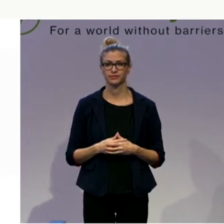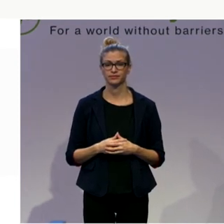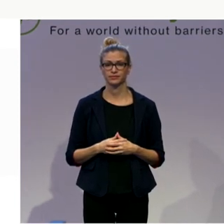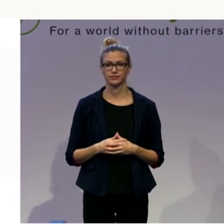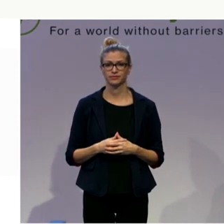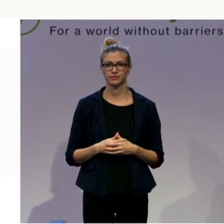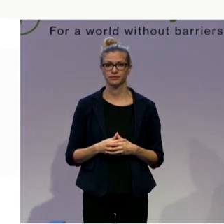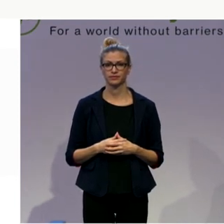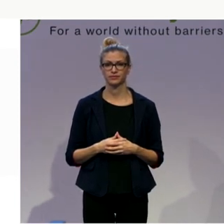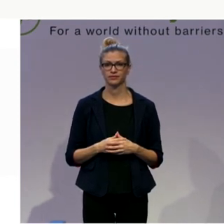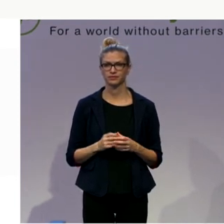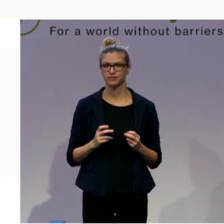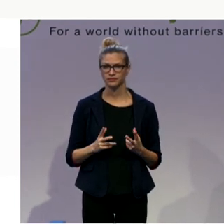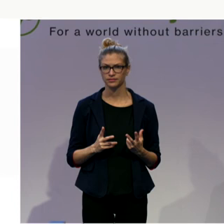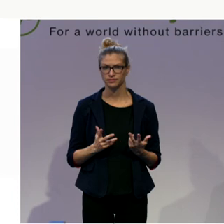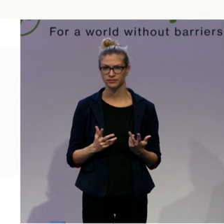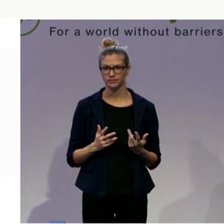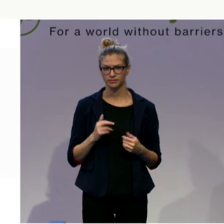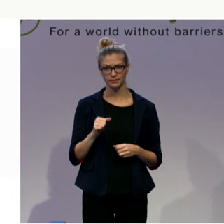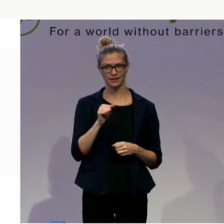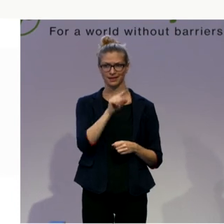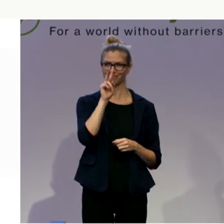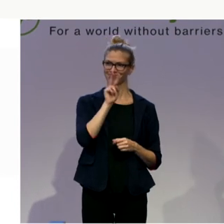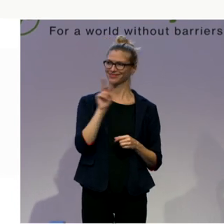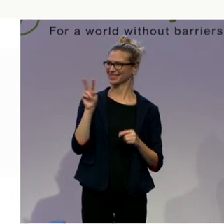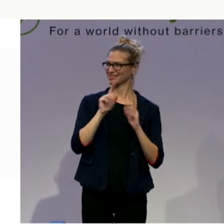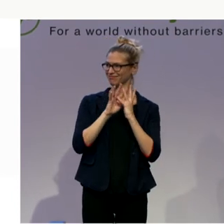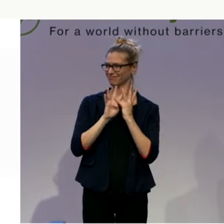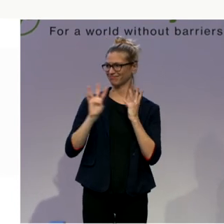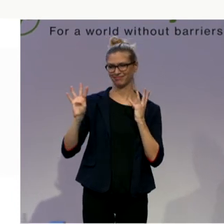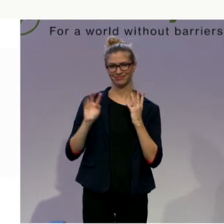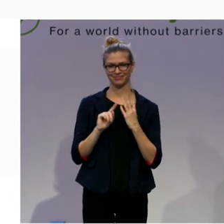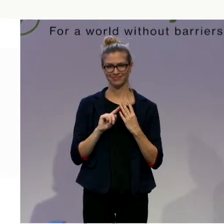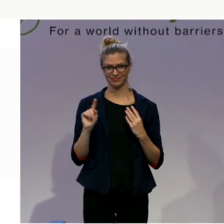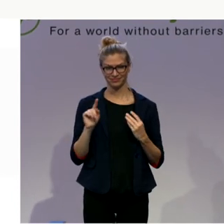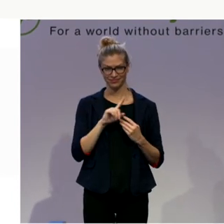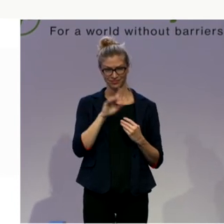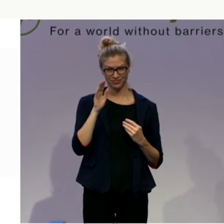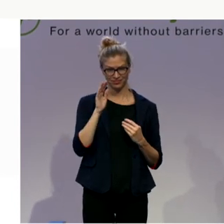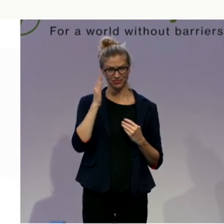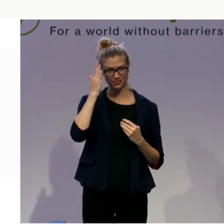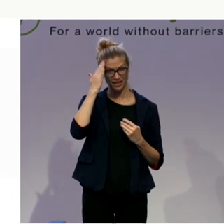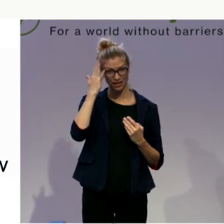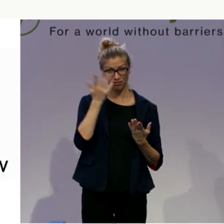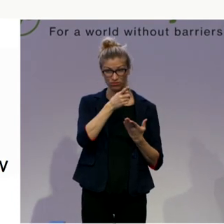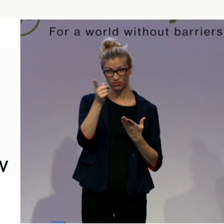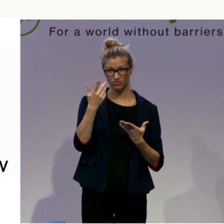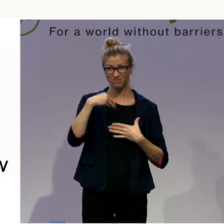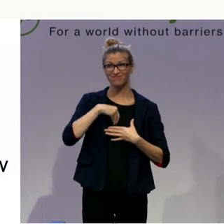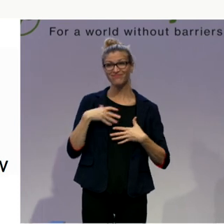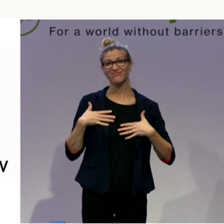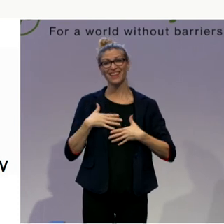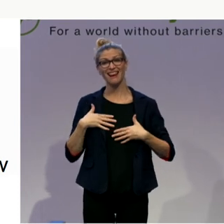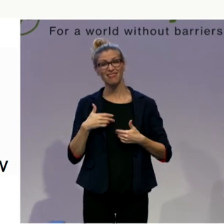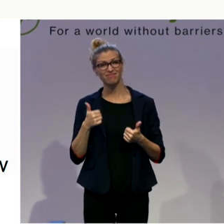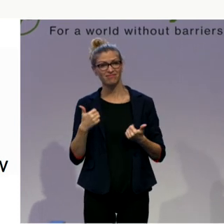So, you can see them, but do we really know how they feel there? What are their thoughts? You can